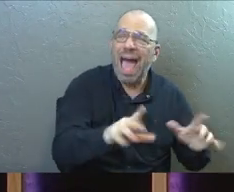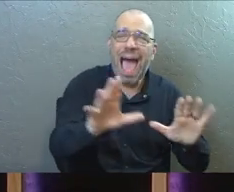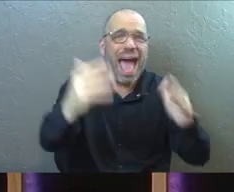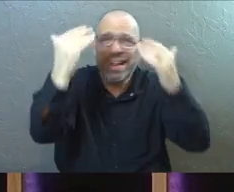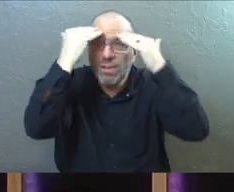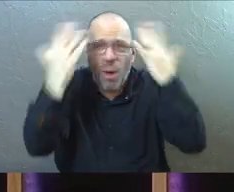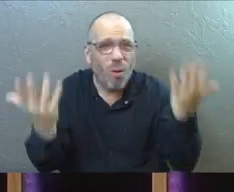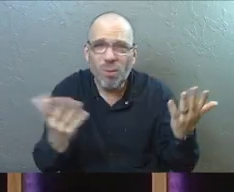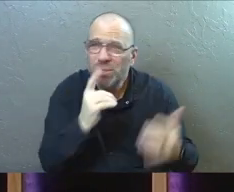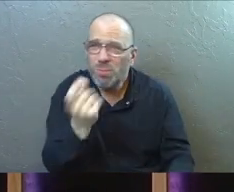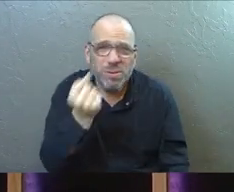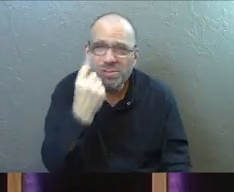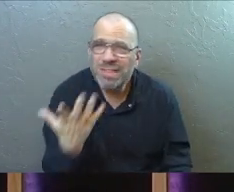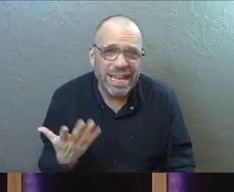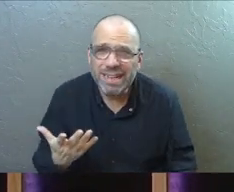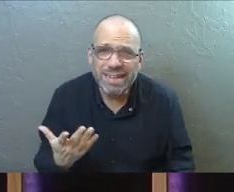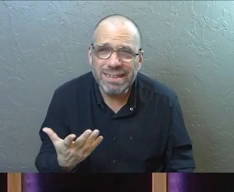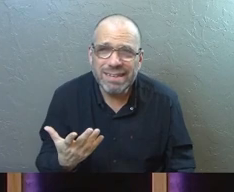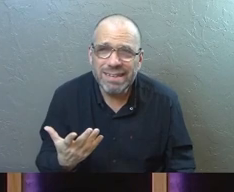I know. I know.